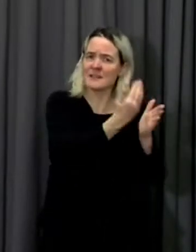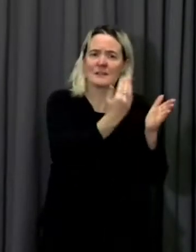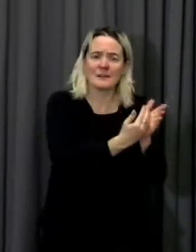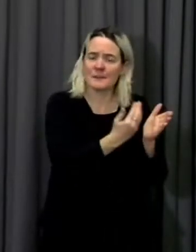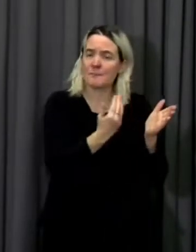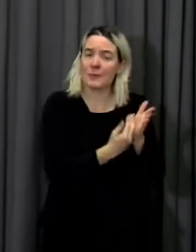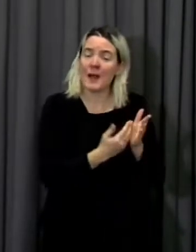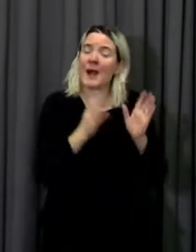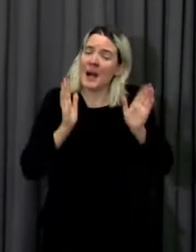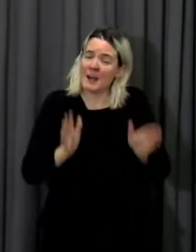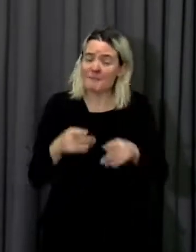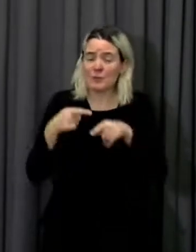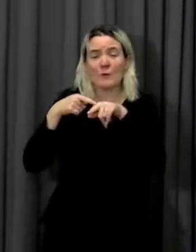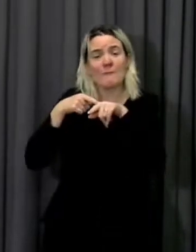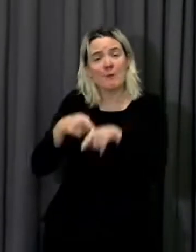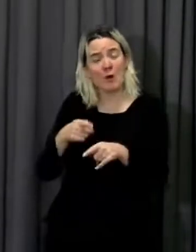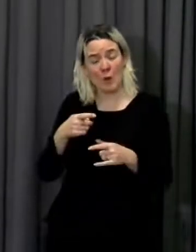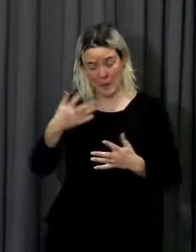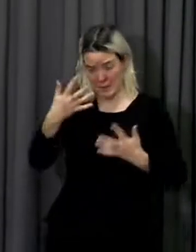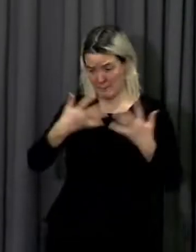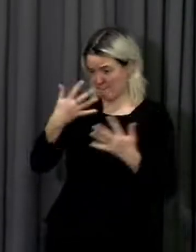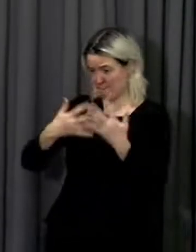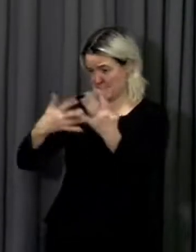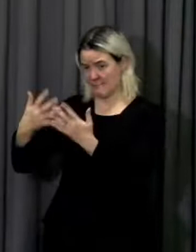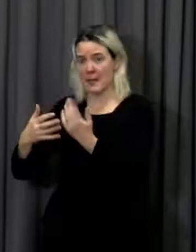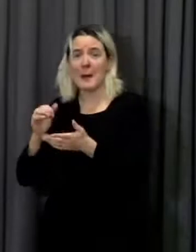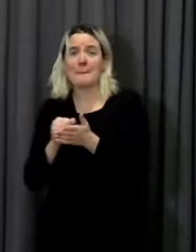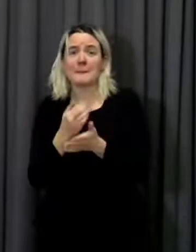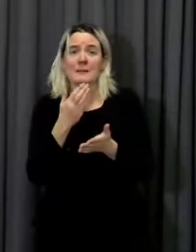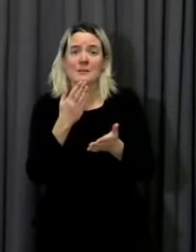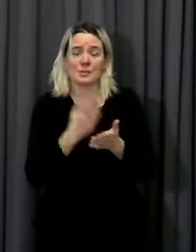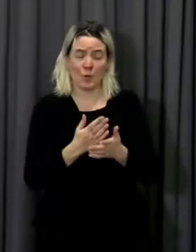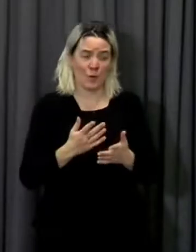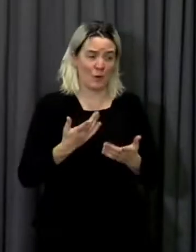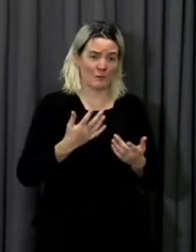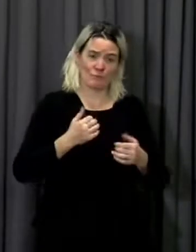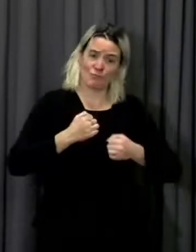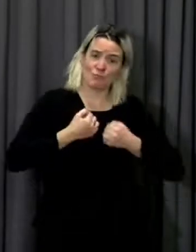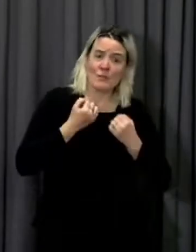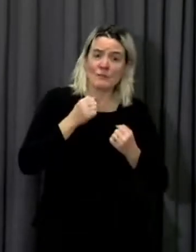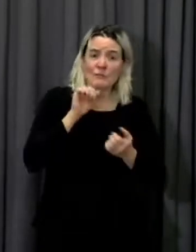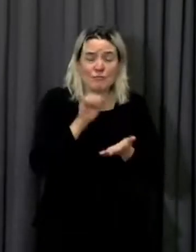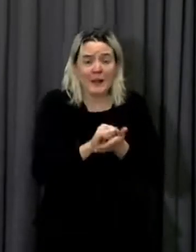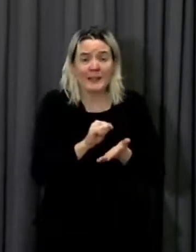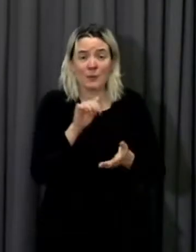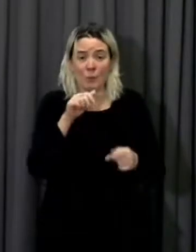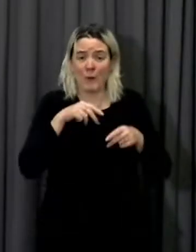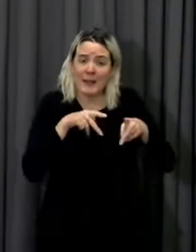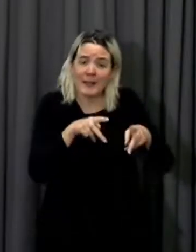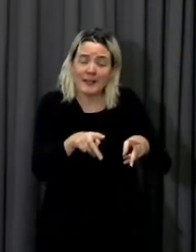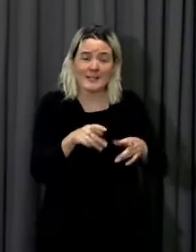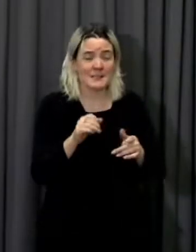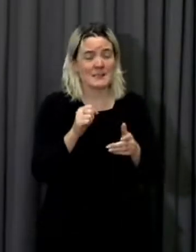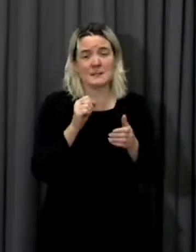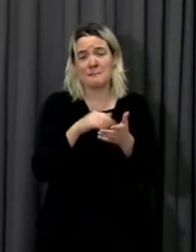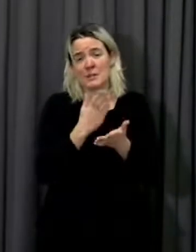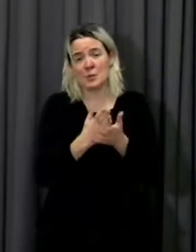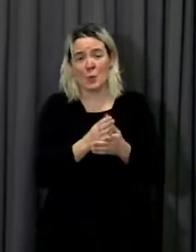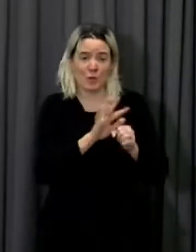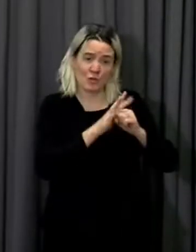the data and what's right for us in terms of making sure we don't see an uptake again in that virus.